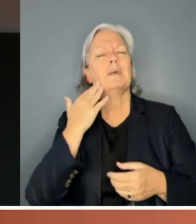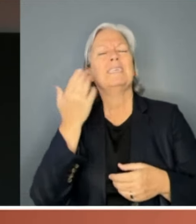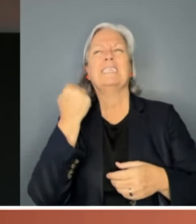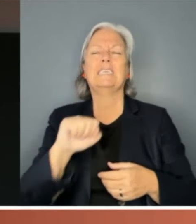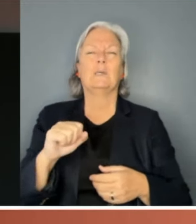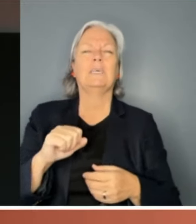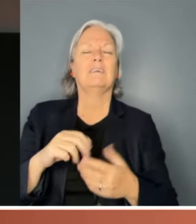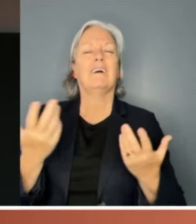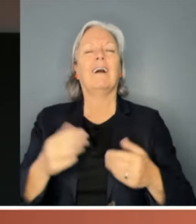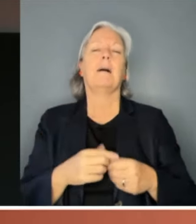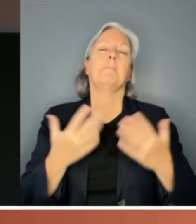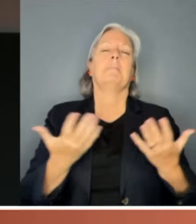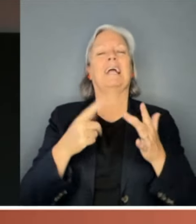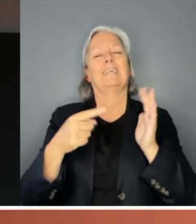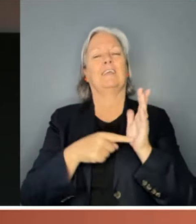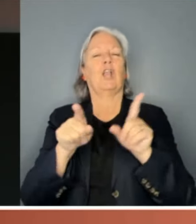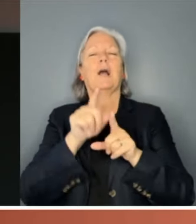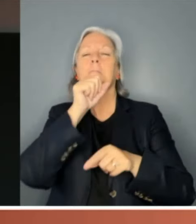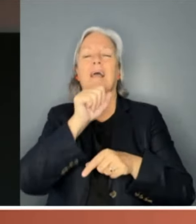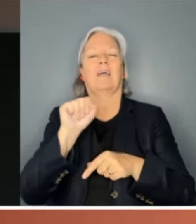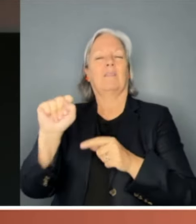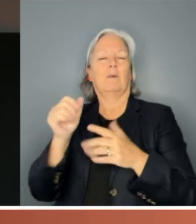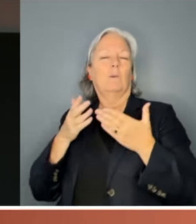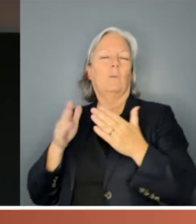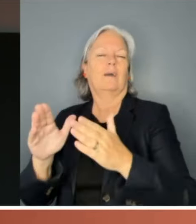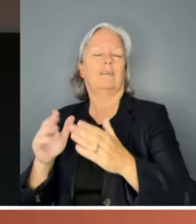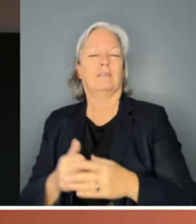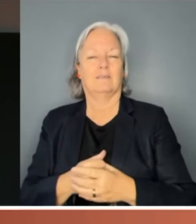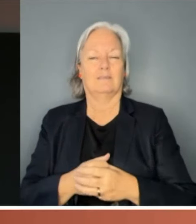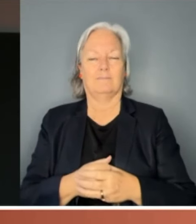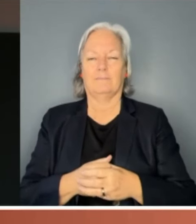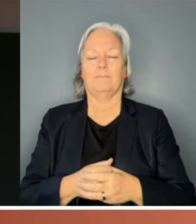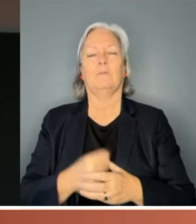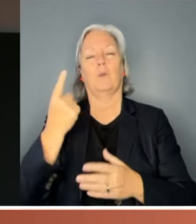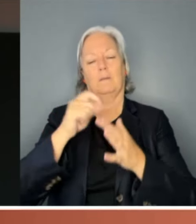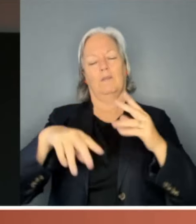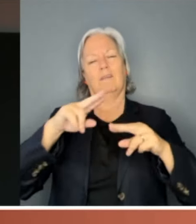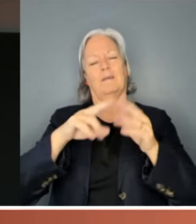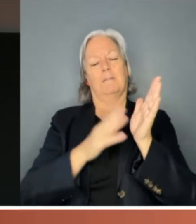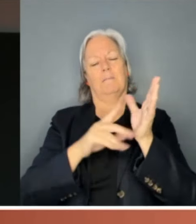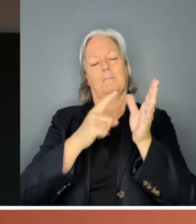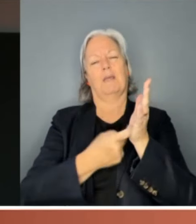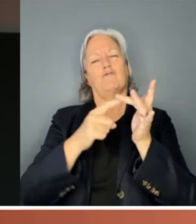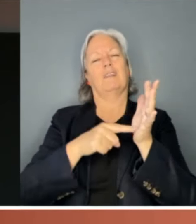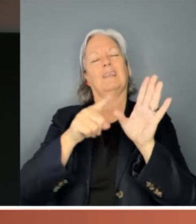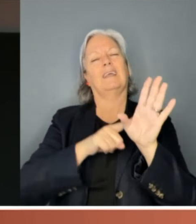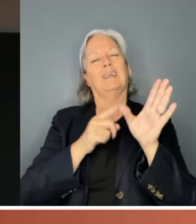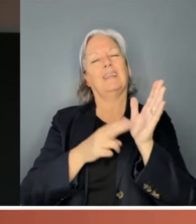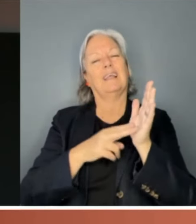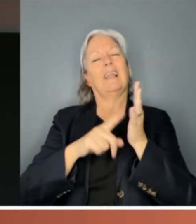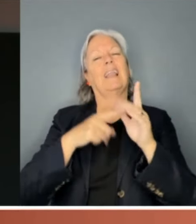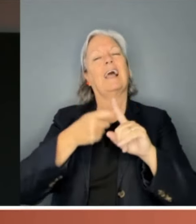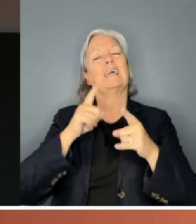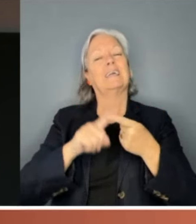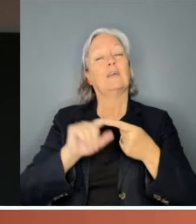play it like a man? As chronicled by Professor Marilyn Lake in her history of Australian feminism getting